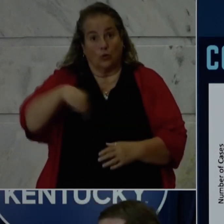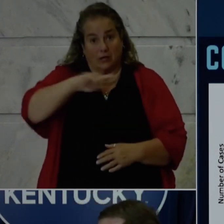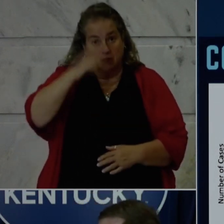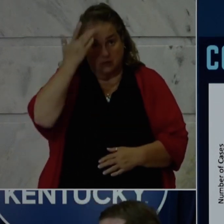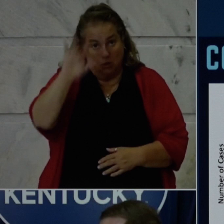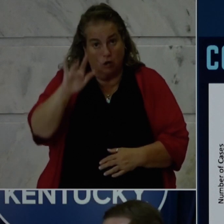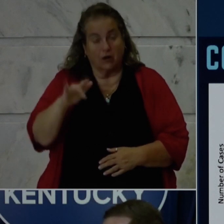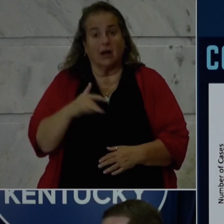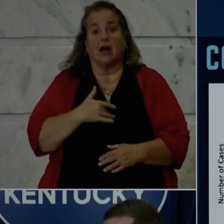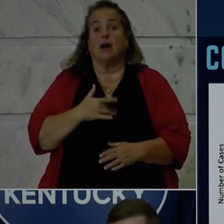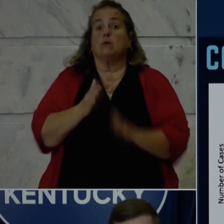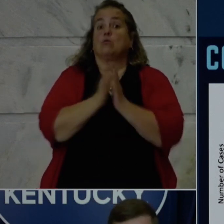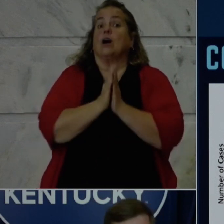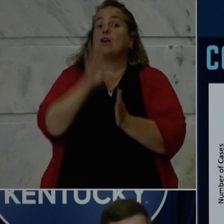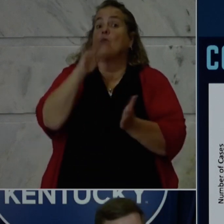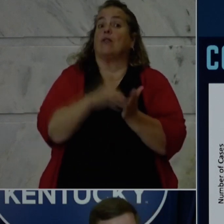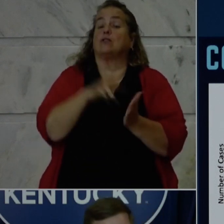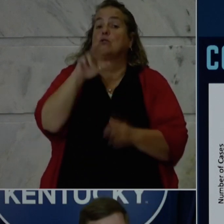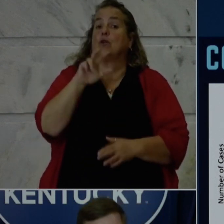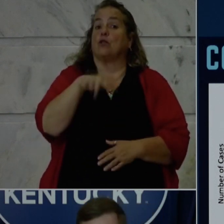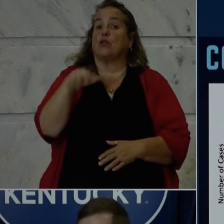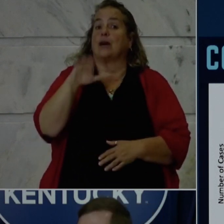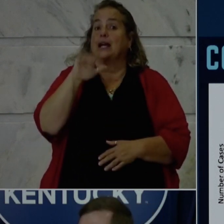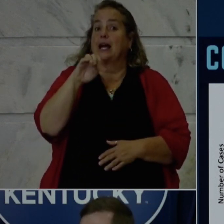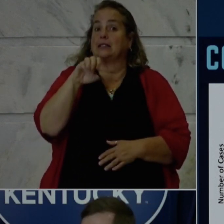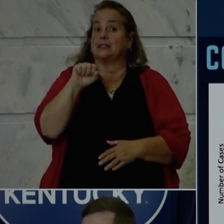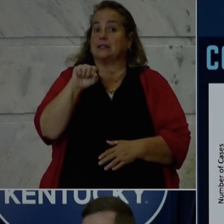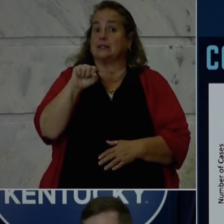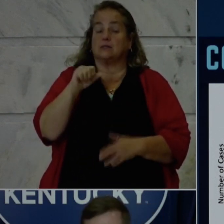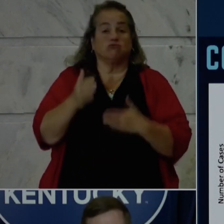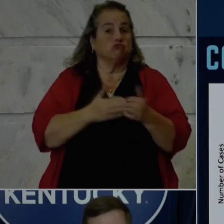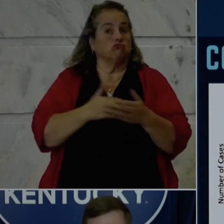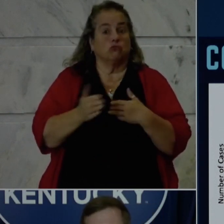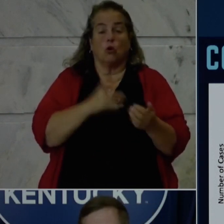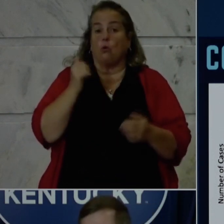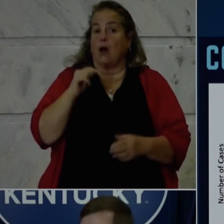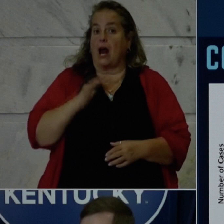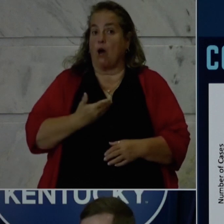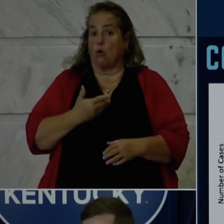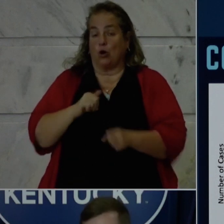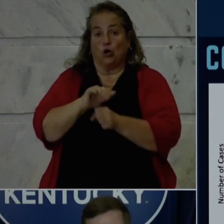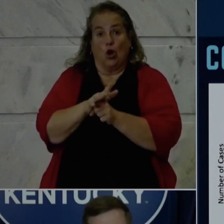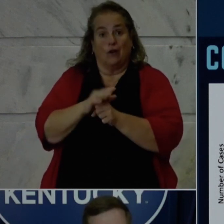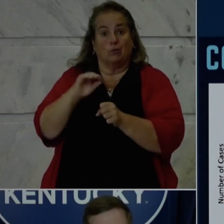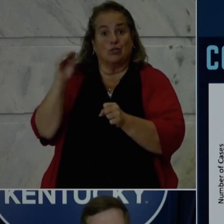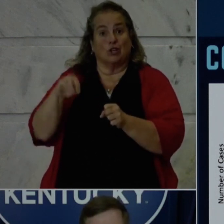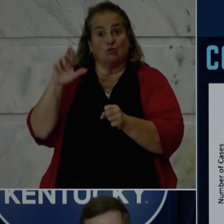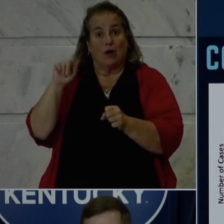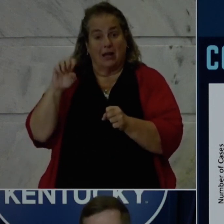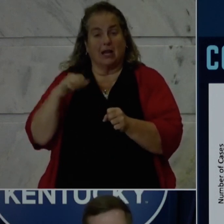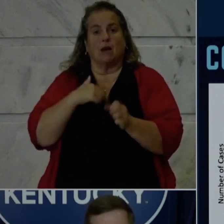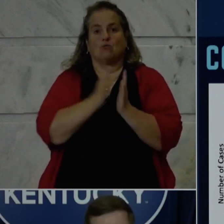positive cases that we saw. Going back to the first week of July there towards the right of your screen, 1,675 cases.